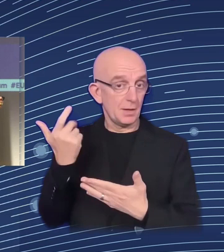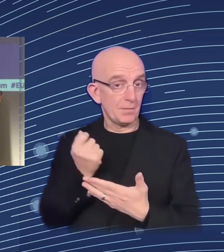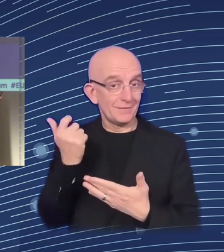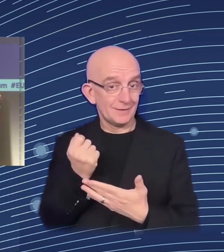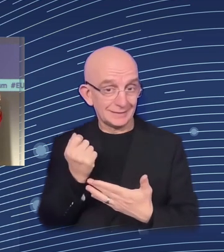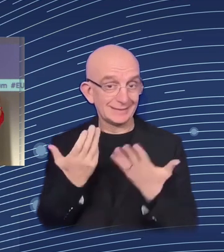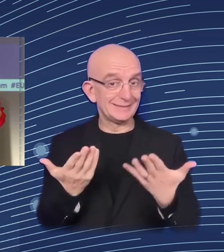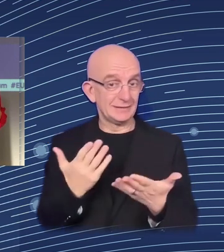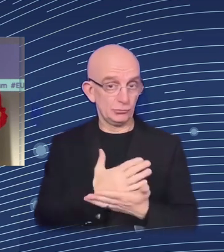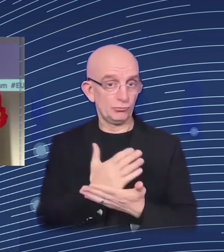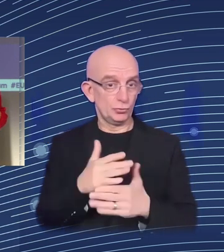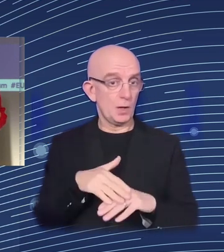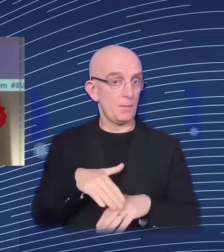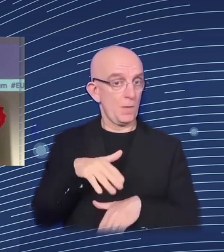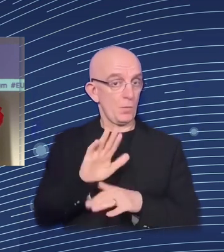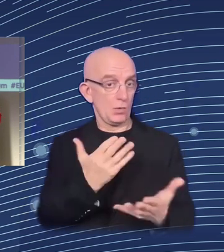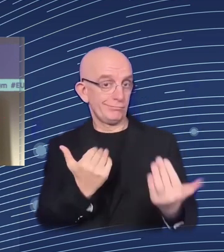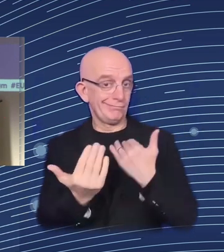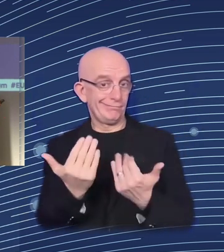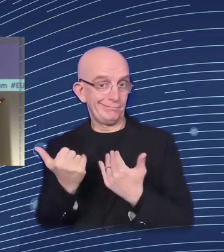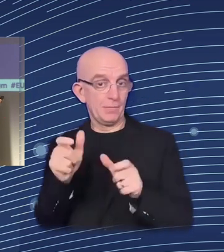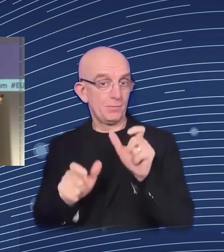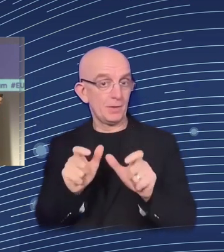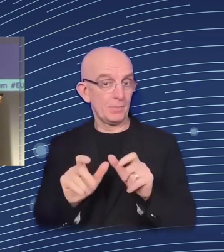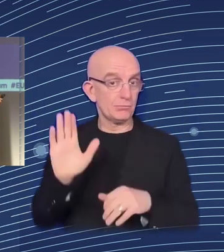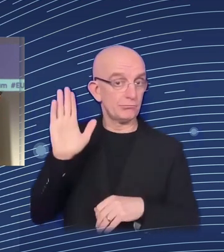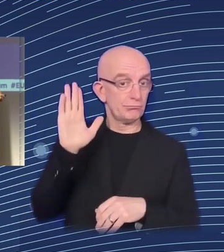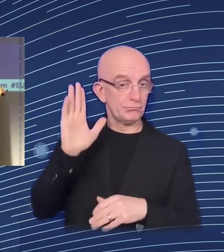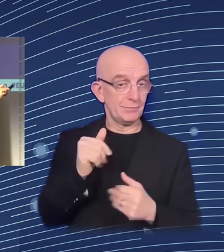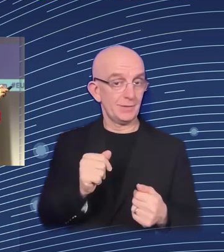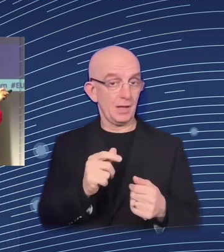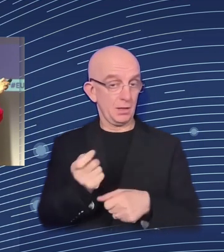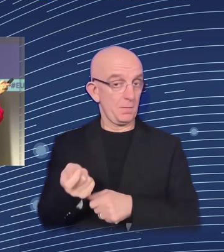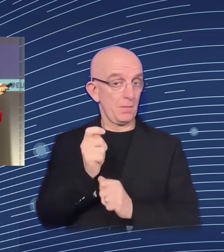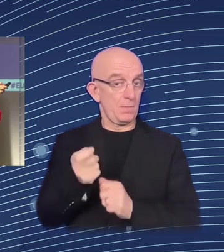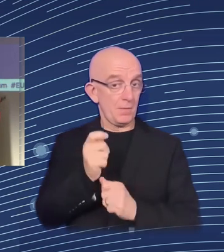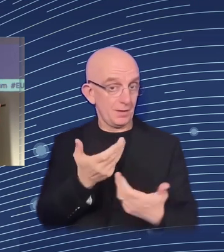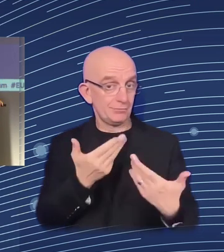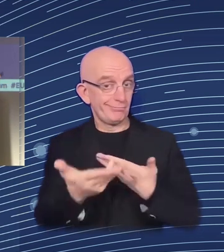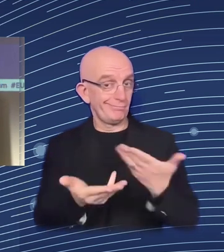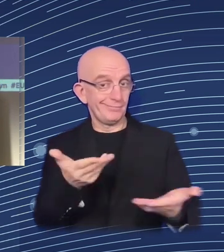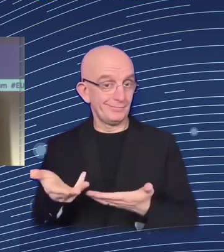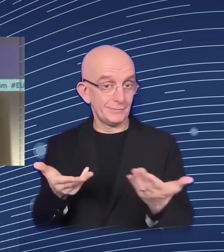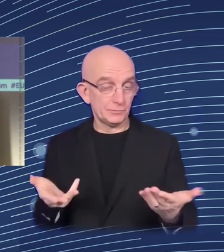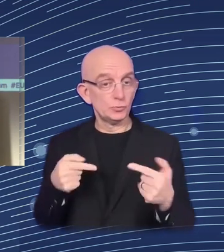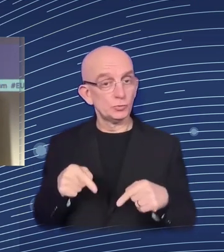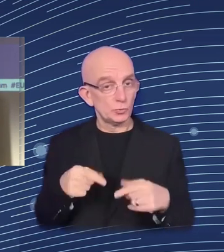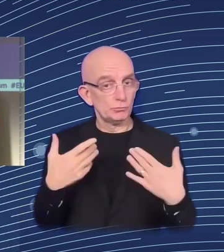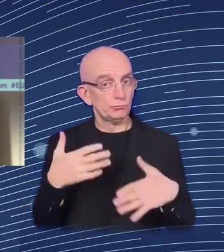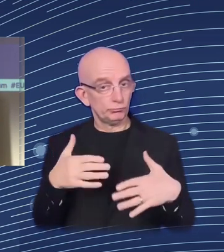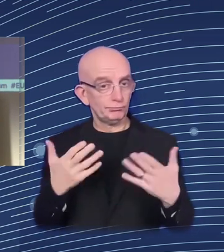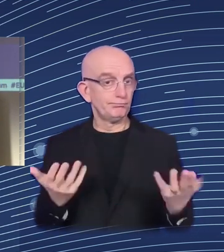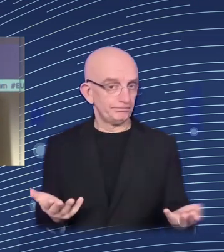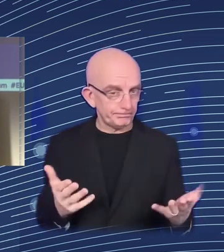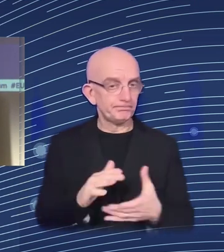understand the risks to which people are exposed. So this is incomplete. I think this list can become much